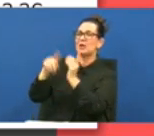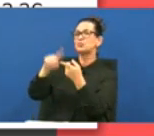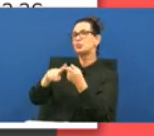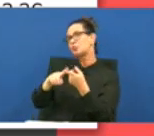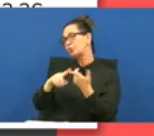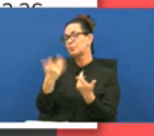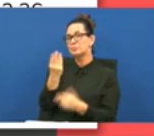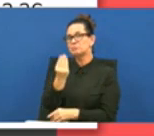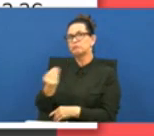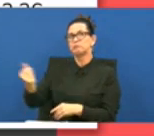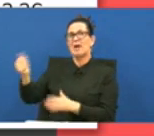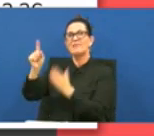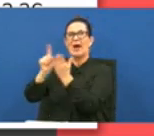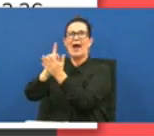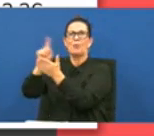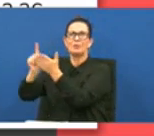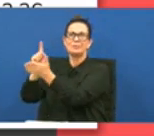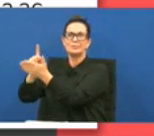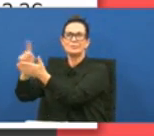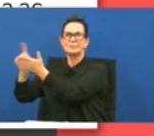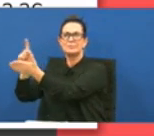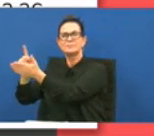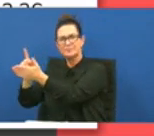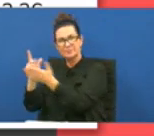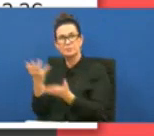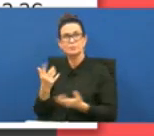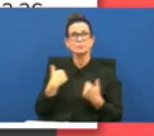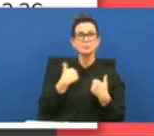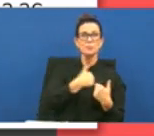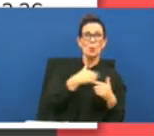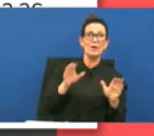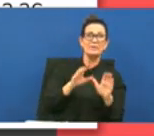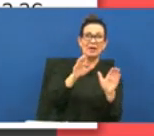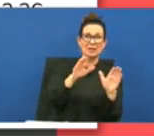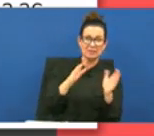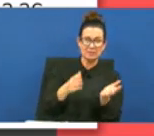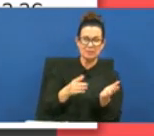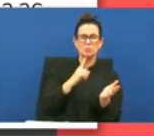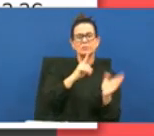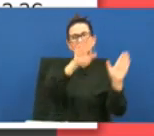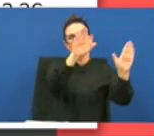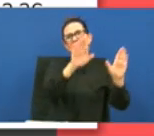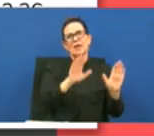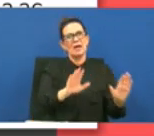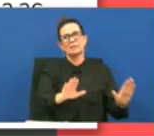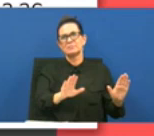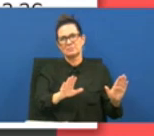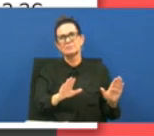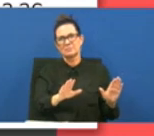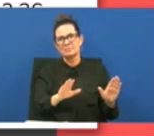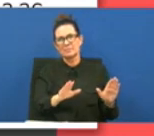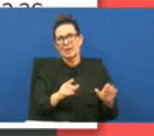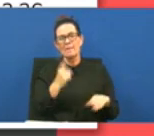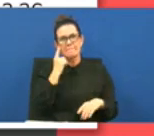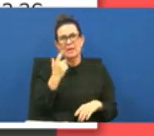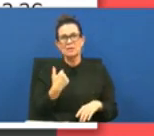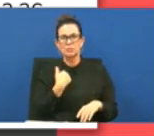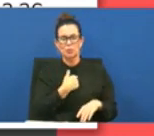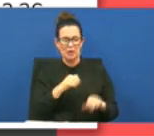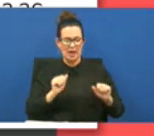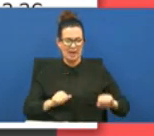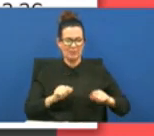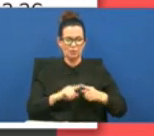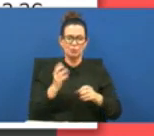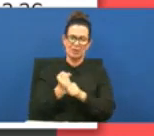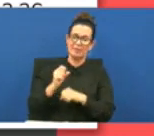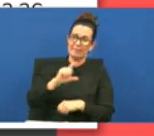well what we've done and what we've accomplished is outstanding and amazing in its own in its own right because we have been able to get law